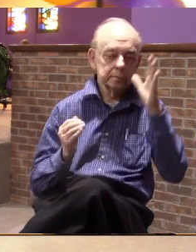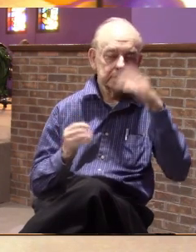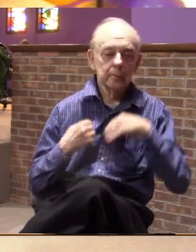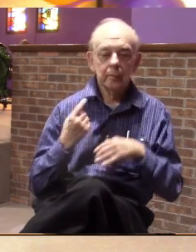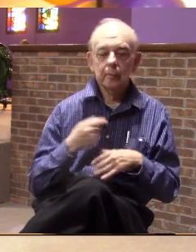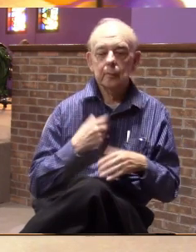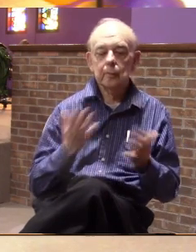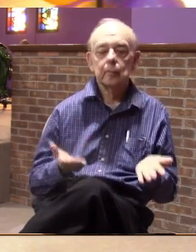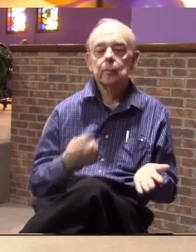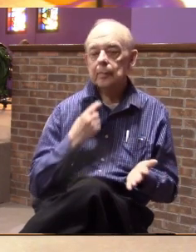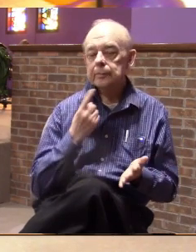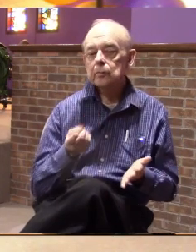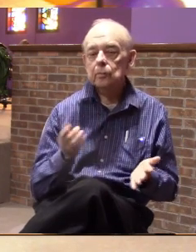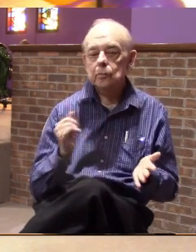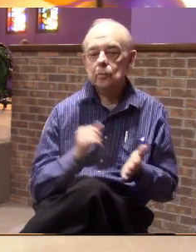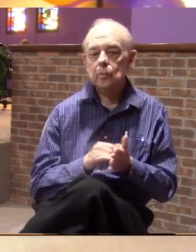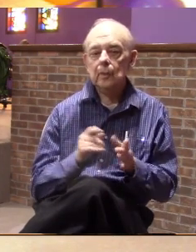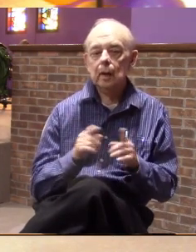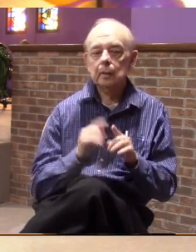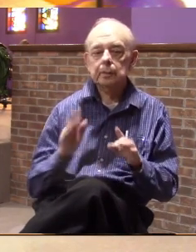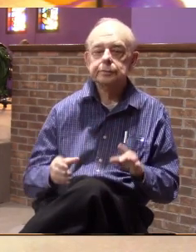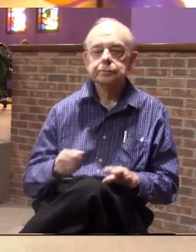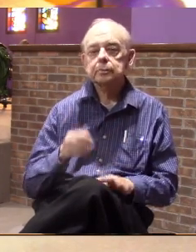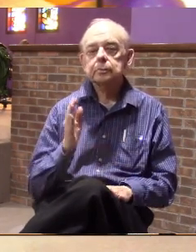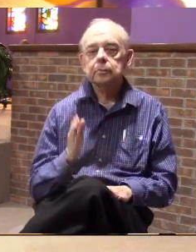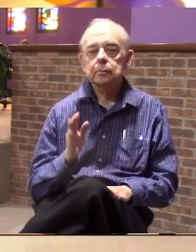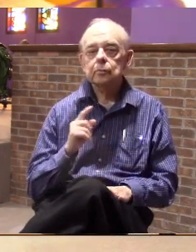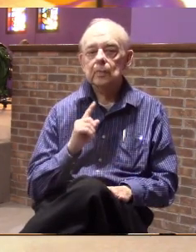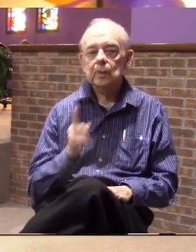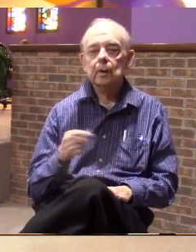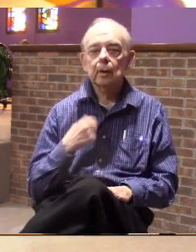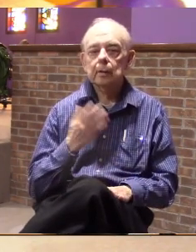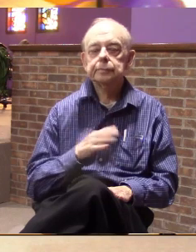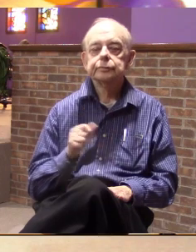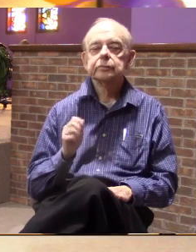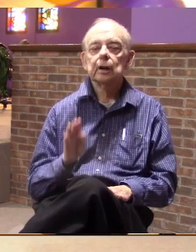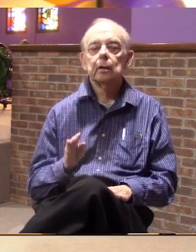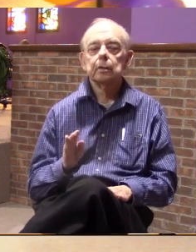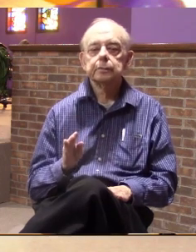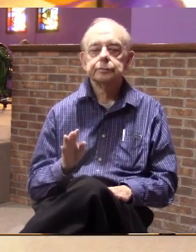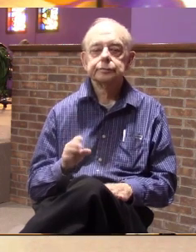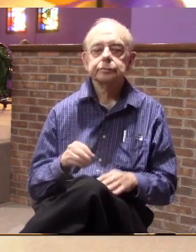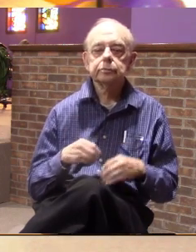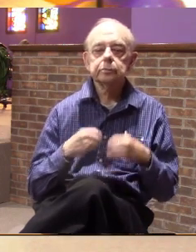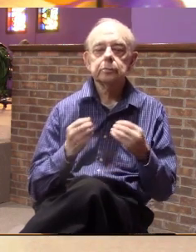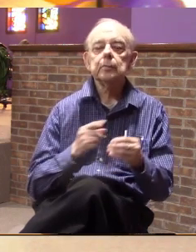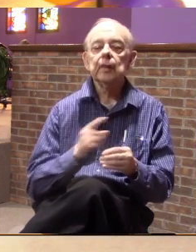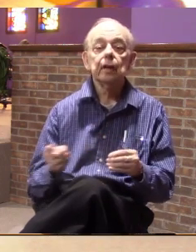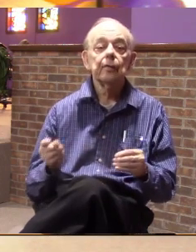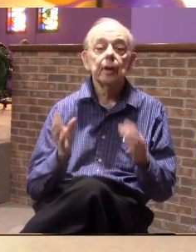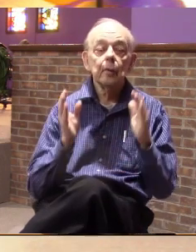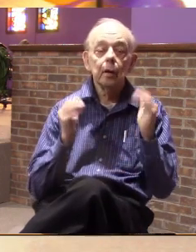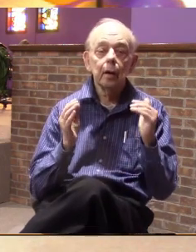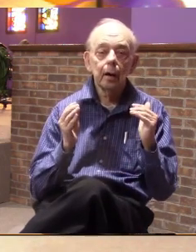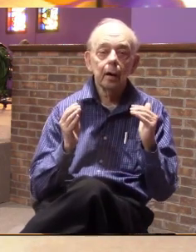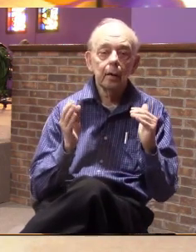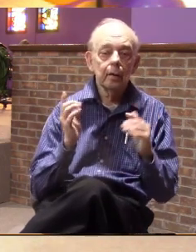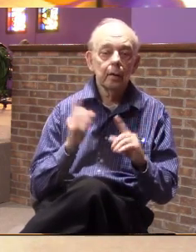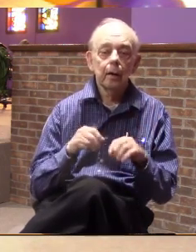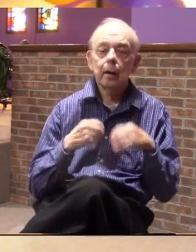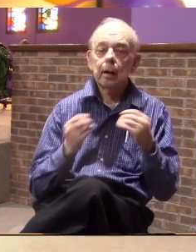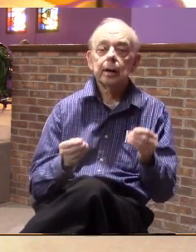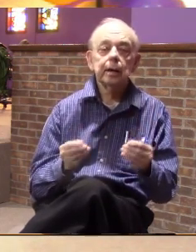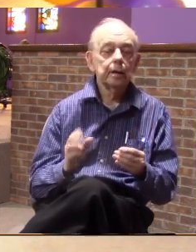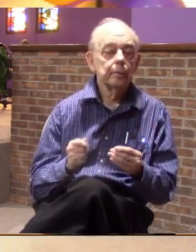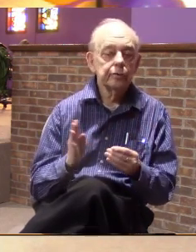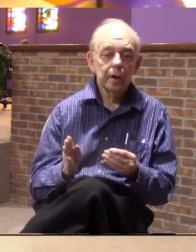we're here this morning to tell you that as the children of God, it is our job to give them hope. I can't give them